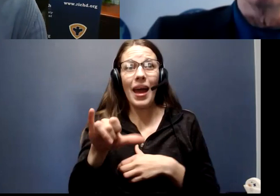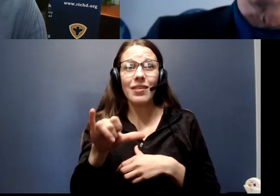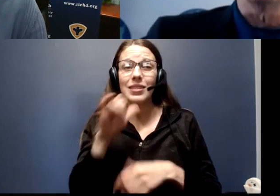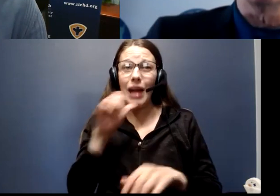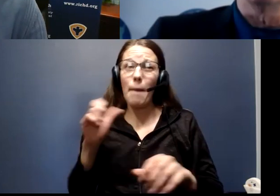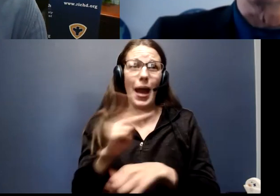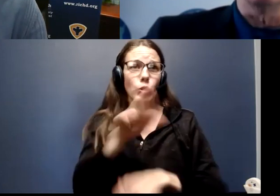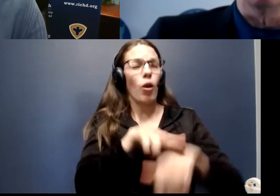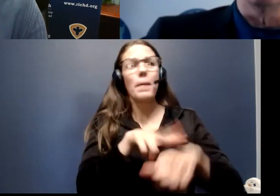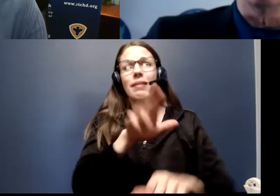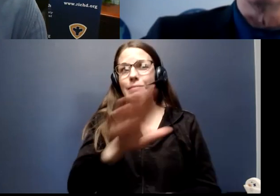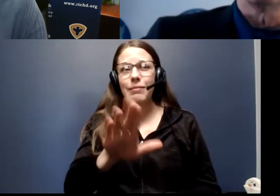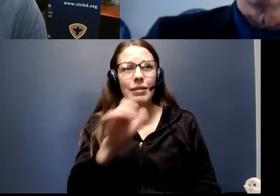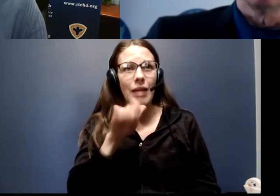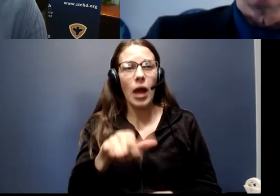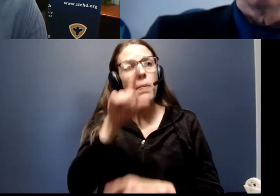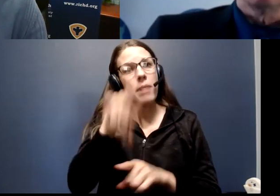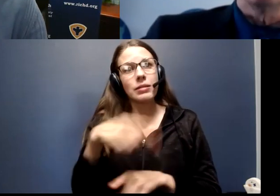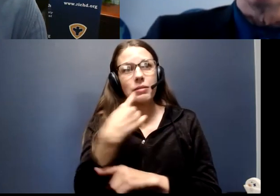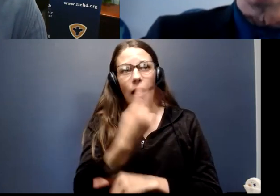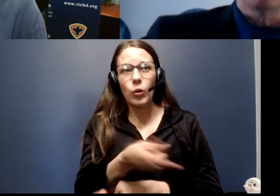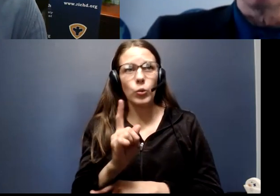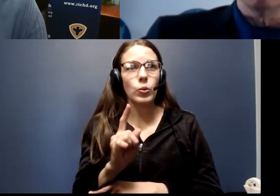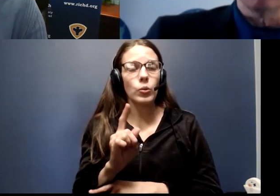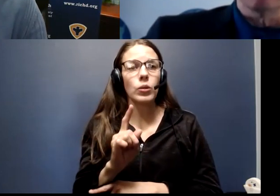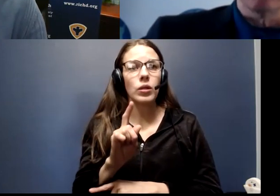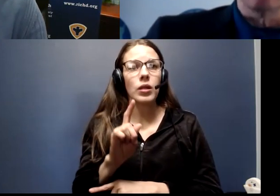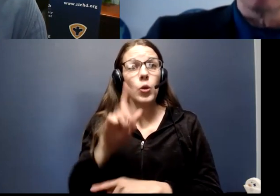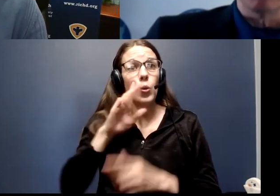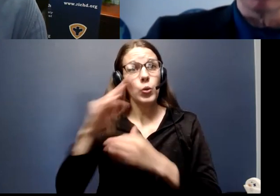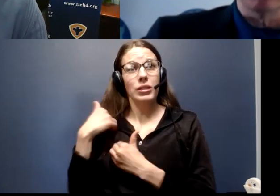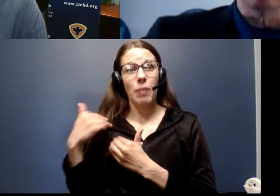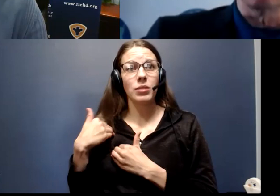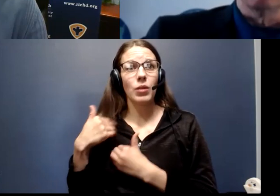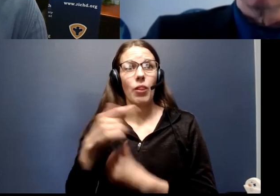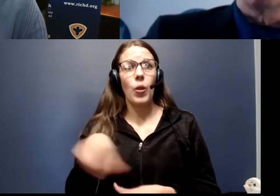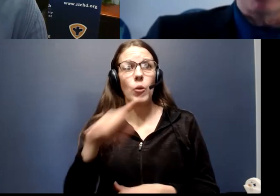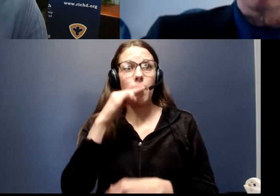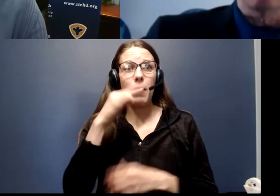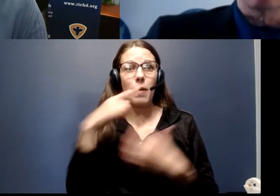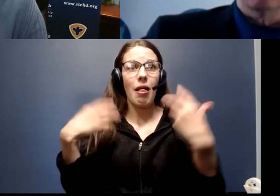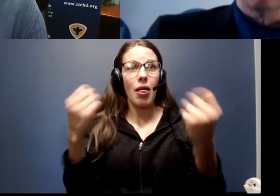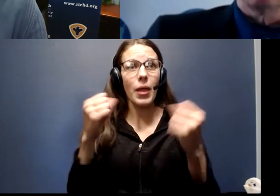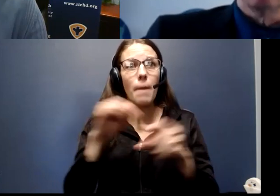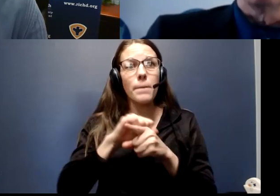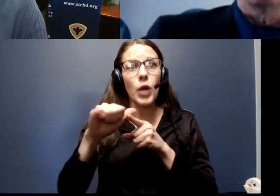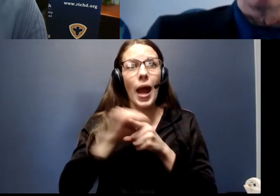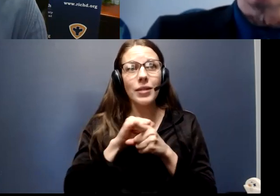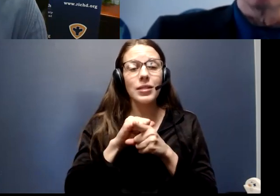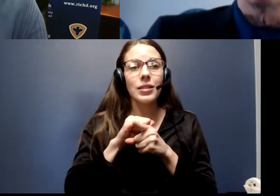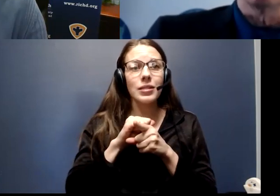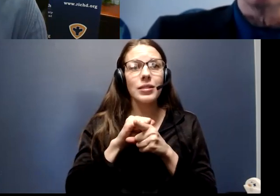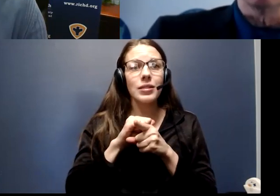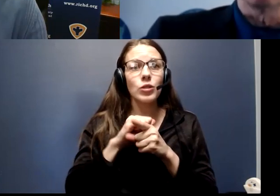however, a message that must be delivered. It's the responsibility of those in public health, practice to